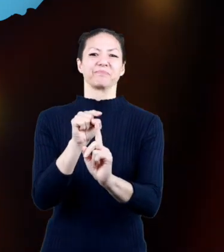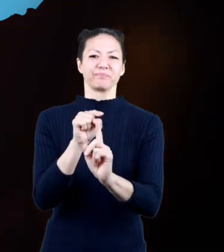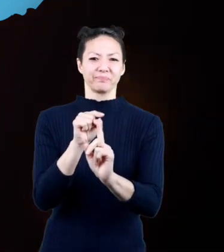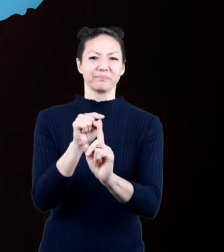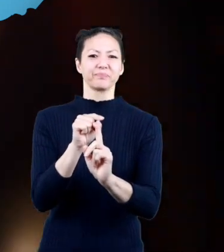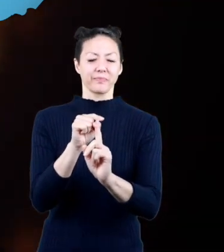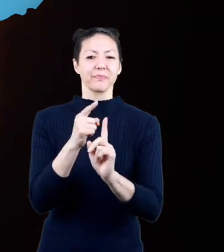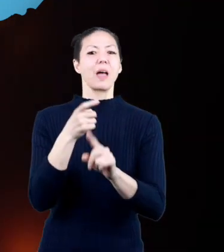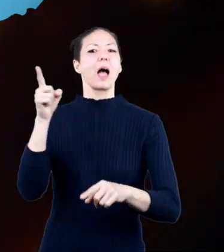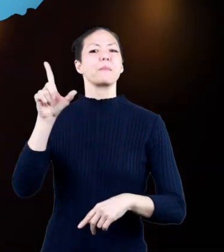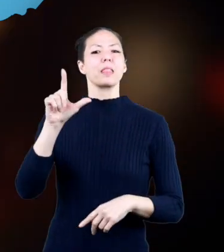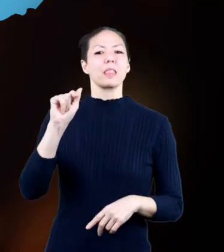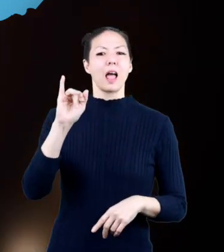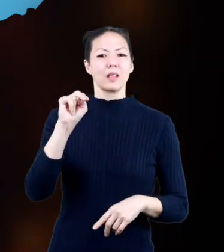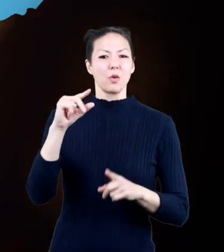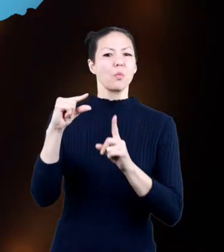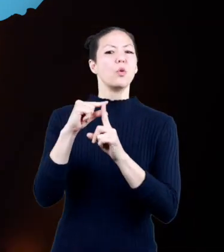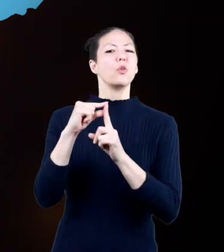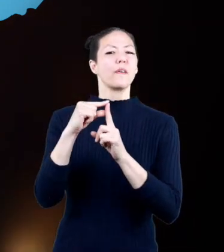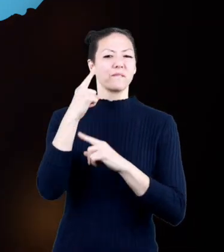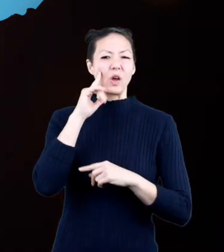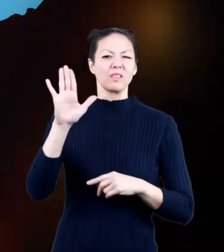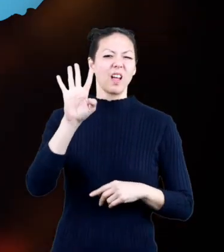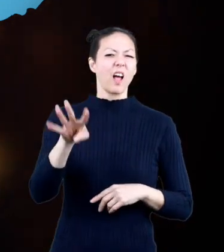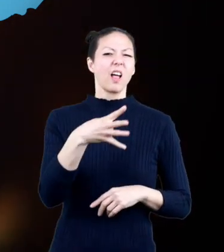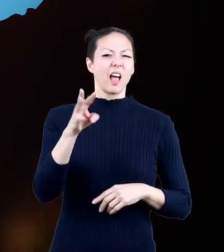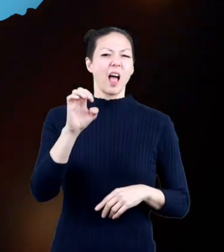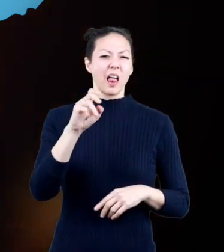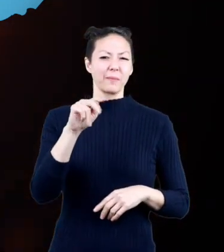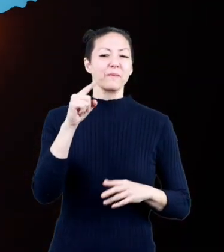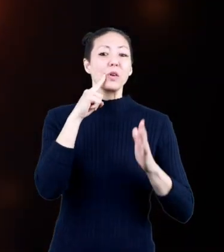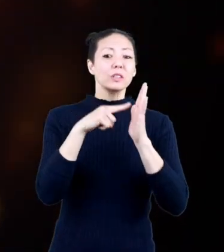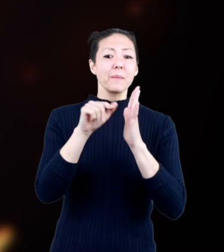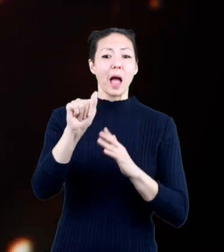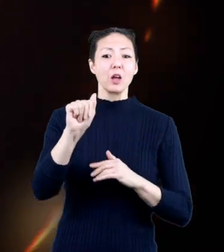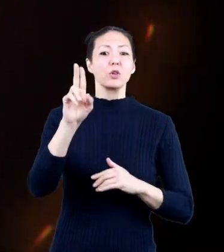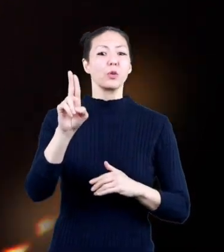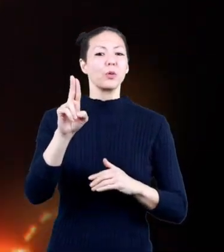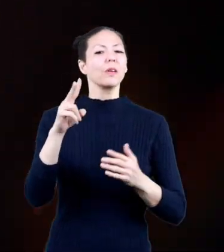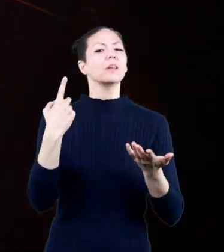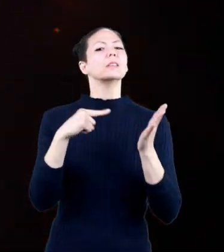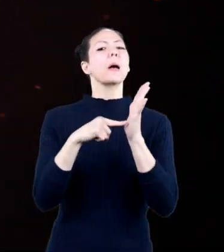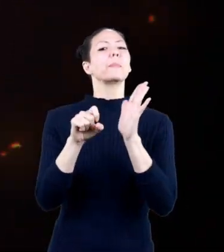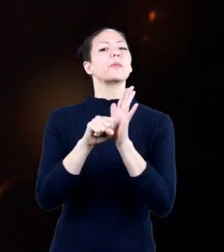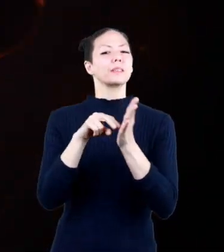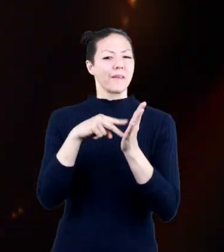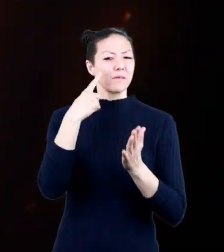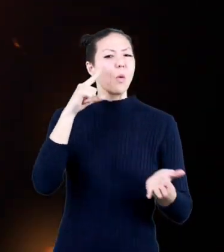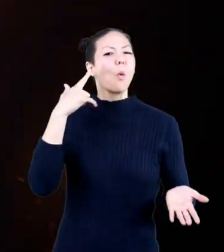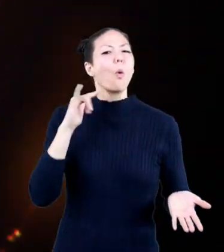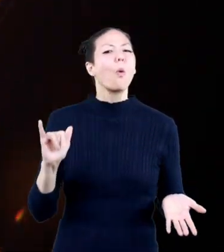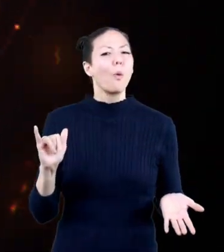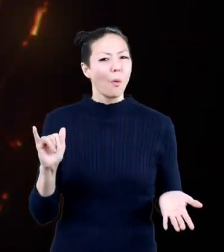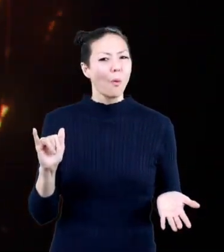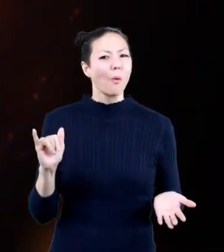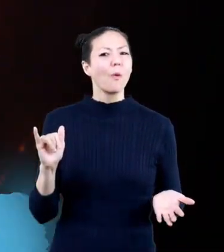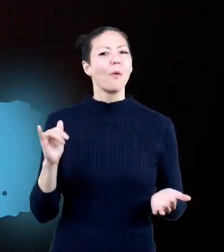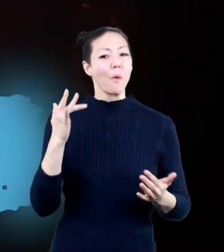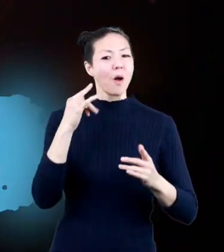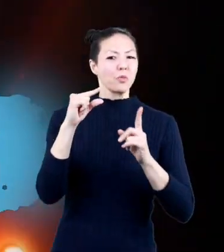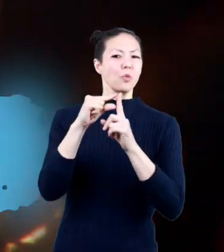abbreviations come from the latin words for the elements for example au is the symbol for gold